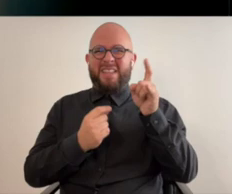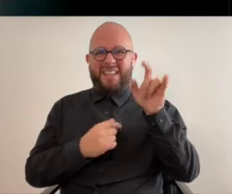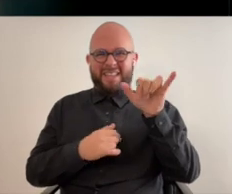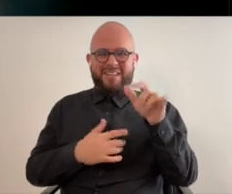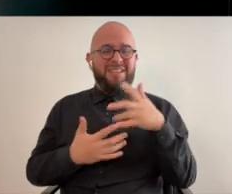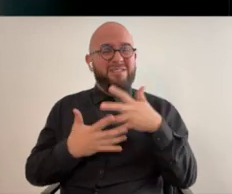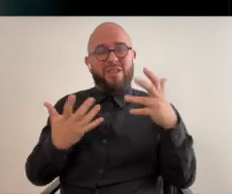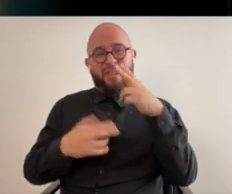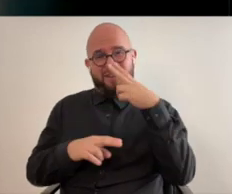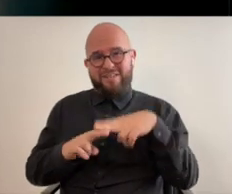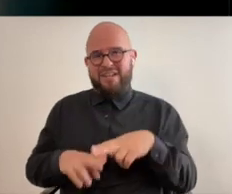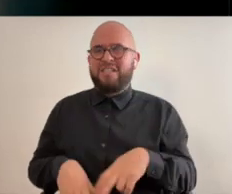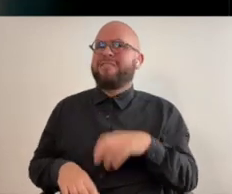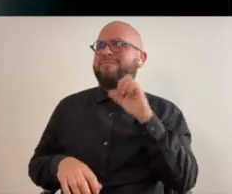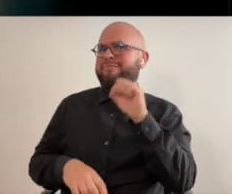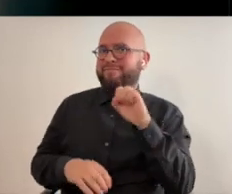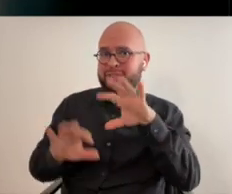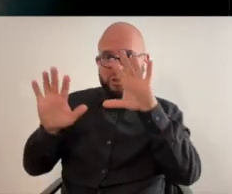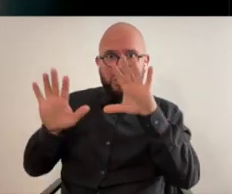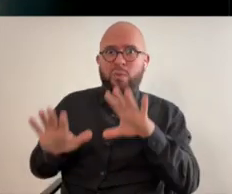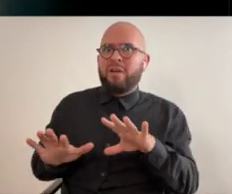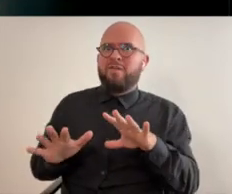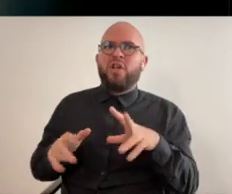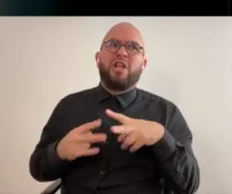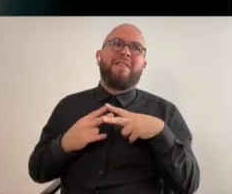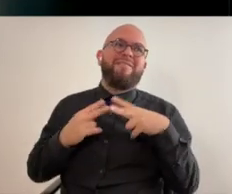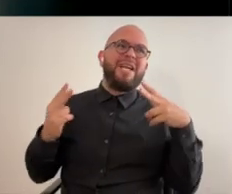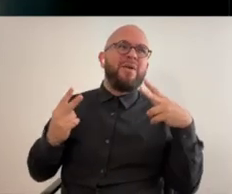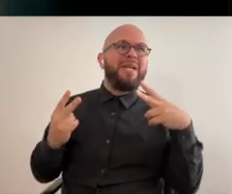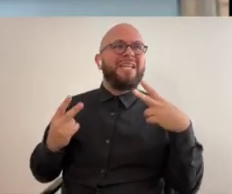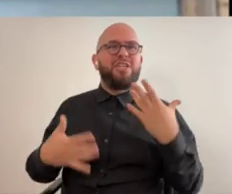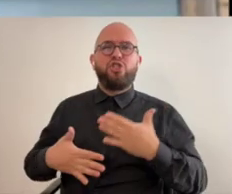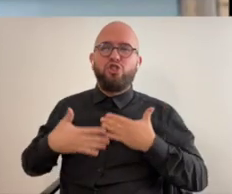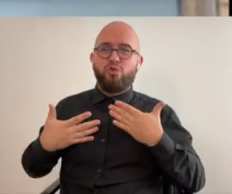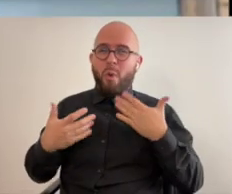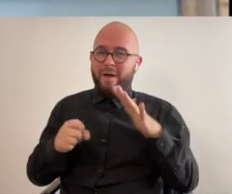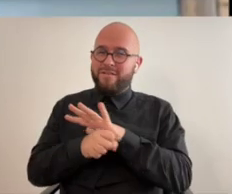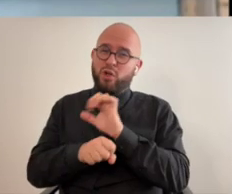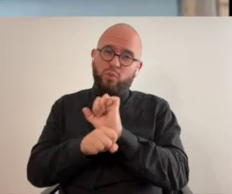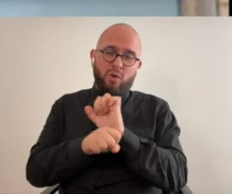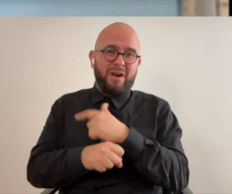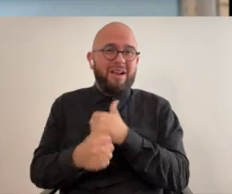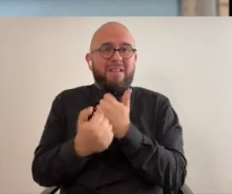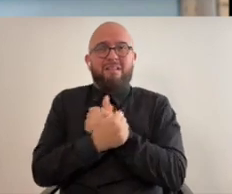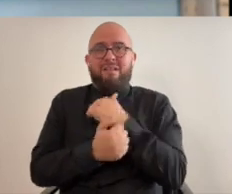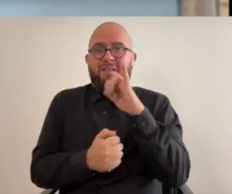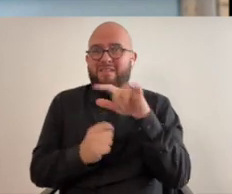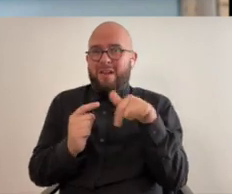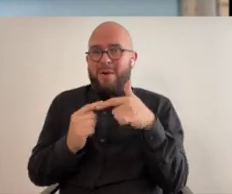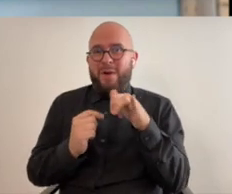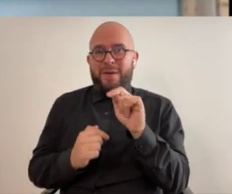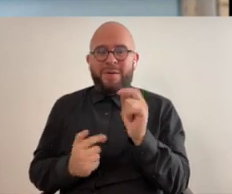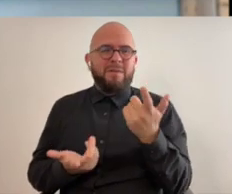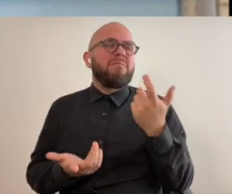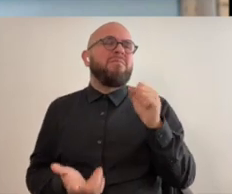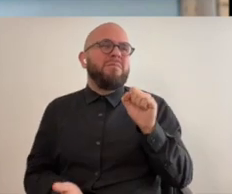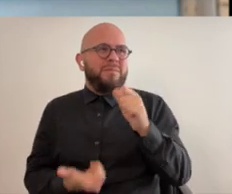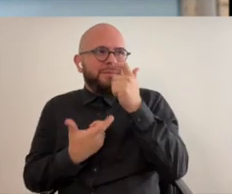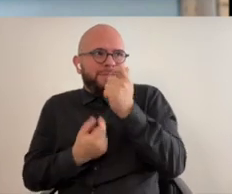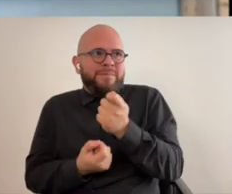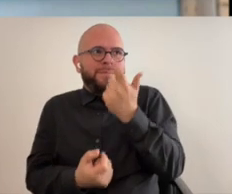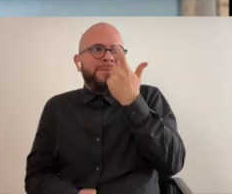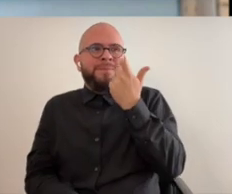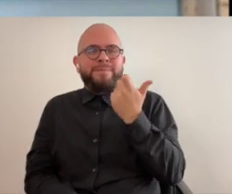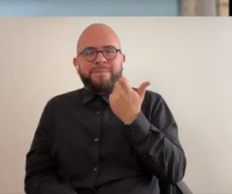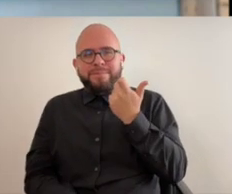francisco and we did that show there too so that was that was a lot of fun it's really wonderful very joy-filled work i